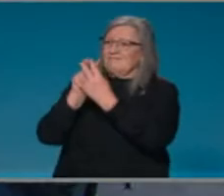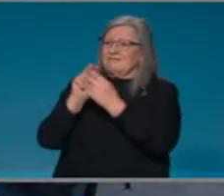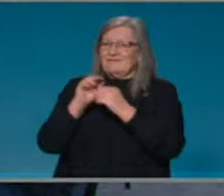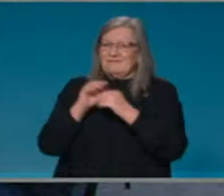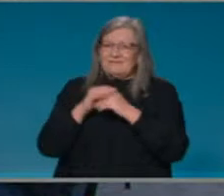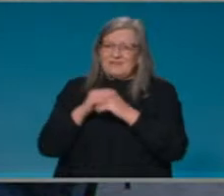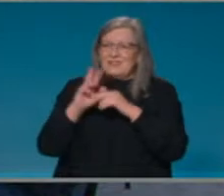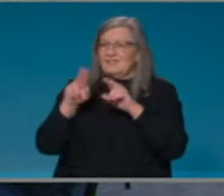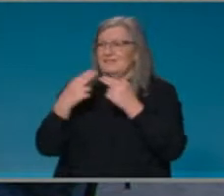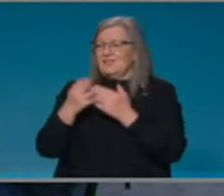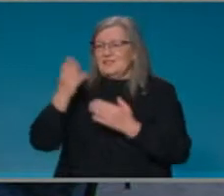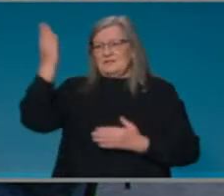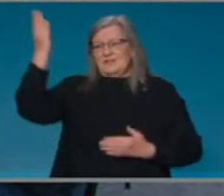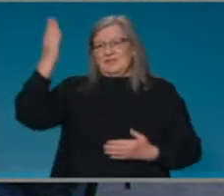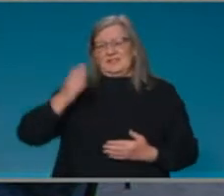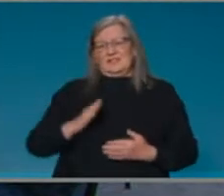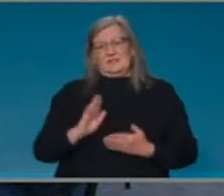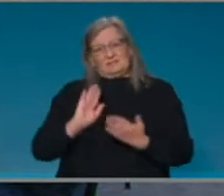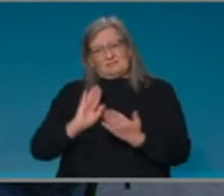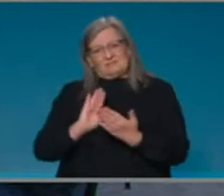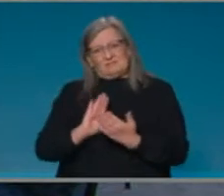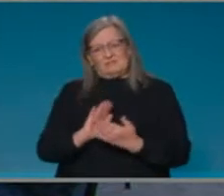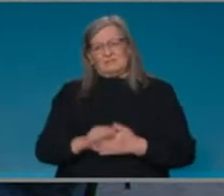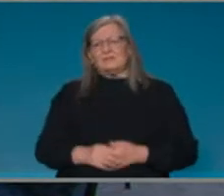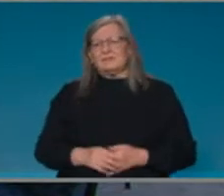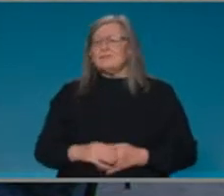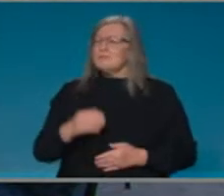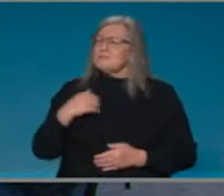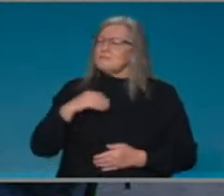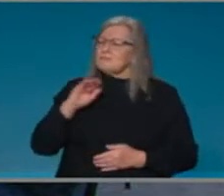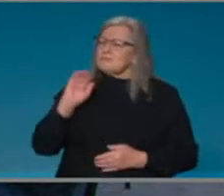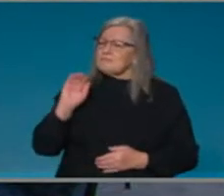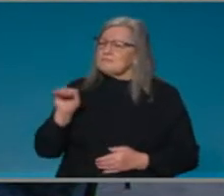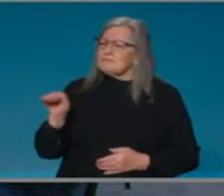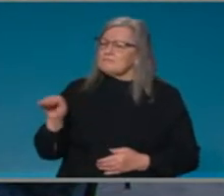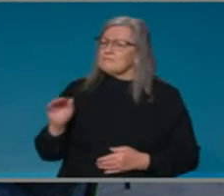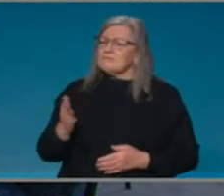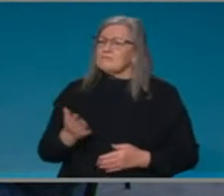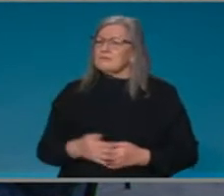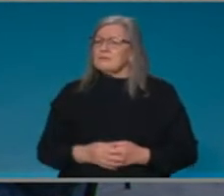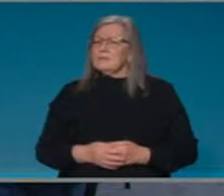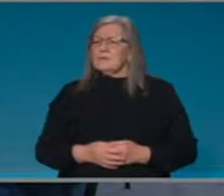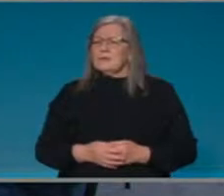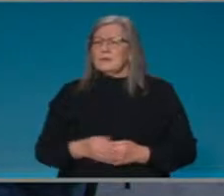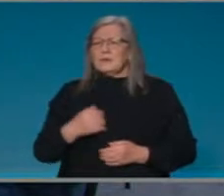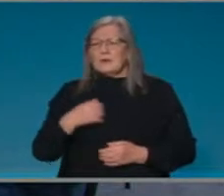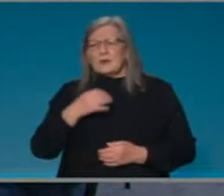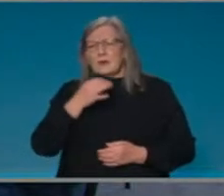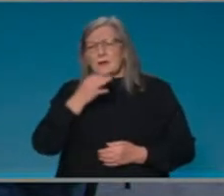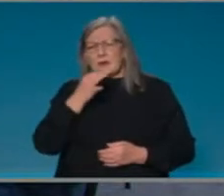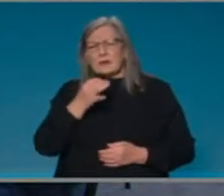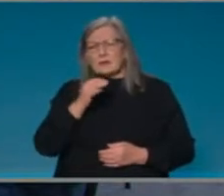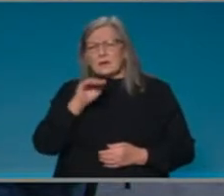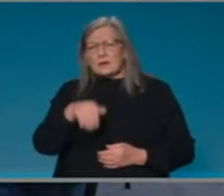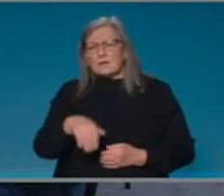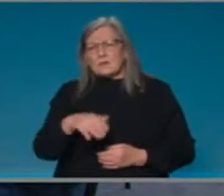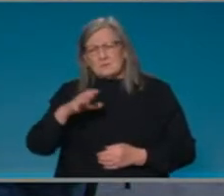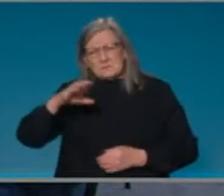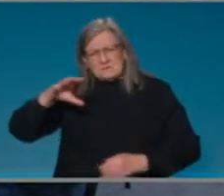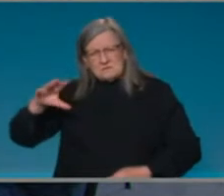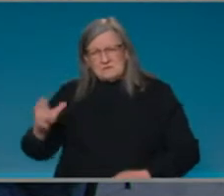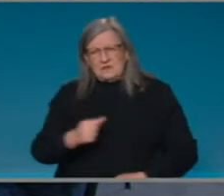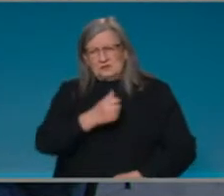Yeah, Minister Clare, um, just a couple of quick questions. Picking up on mandatory vaccination, there is concern from the hospitality